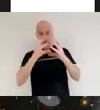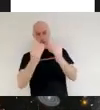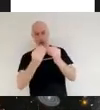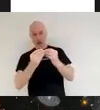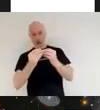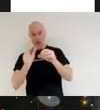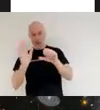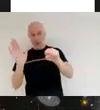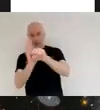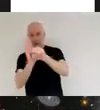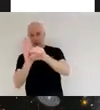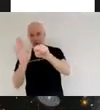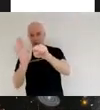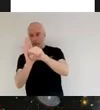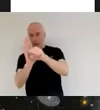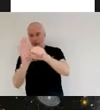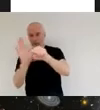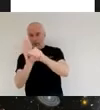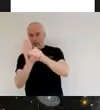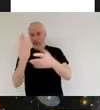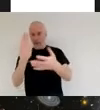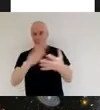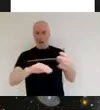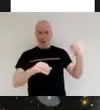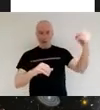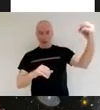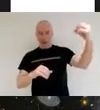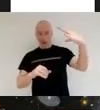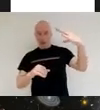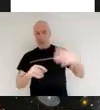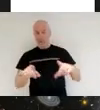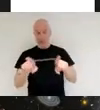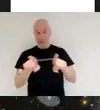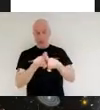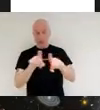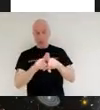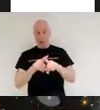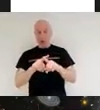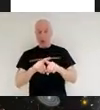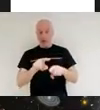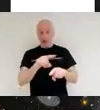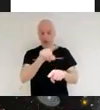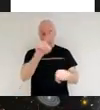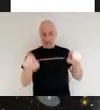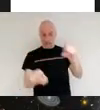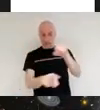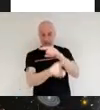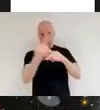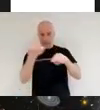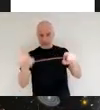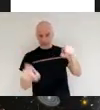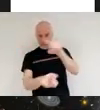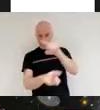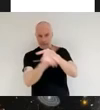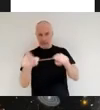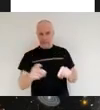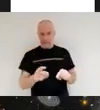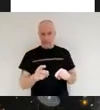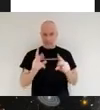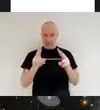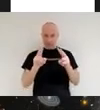that infrared radiation that's coming from the sun it's also useful because of this phenomena if you look at the